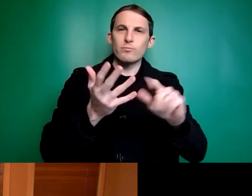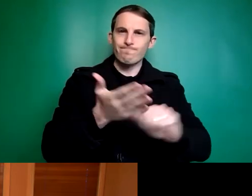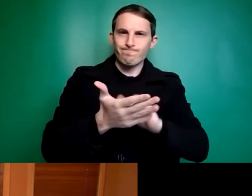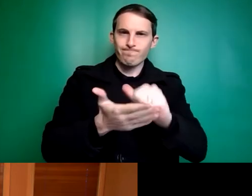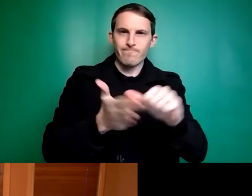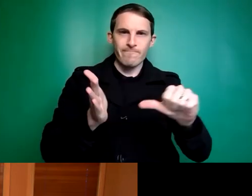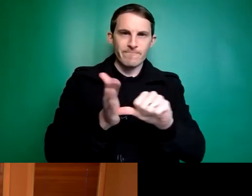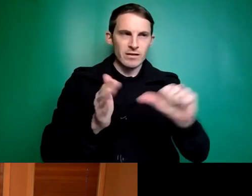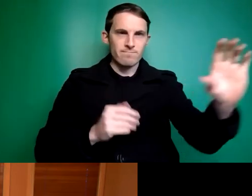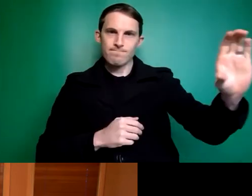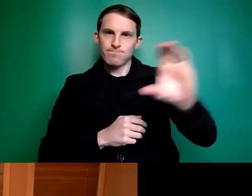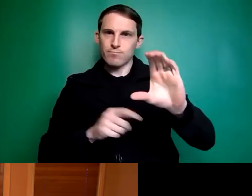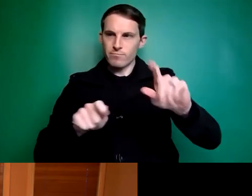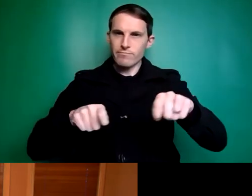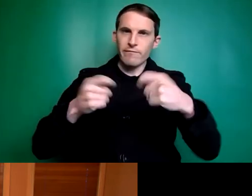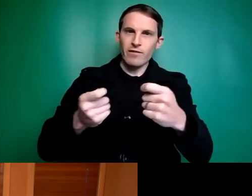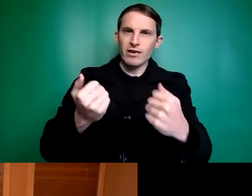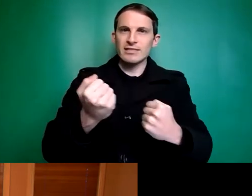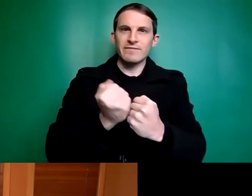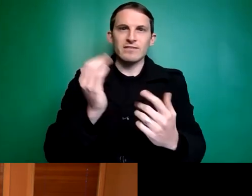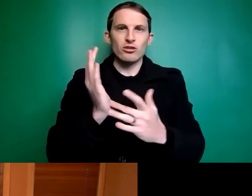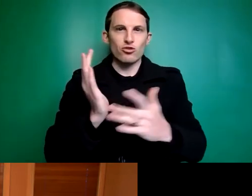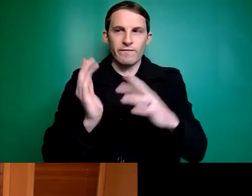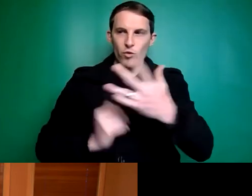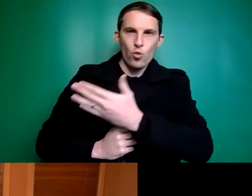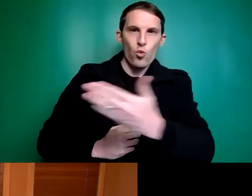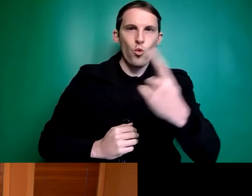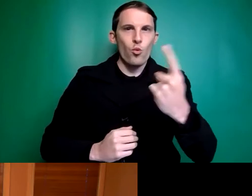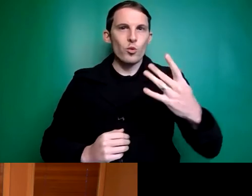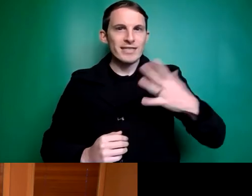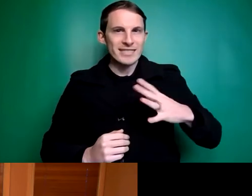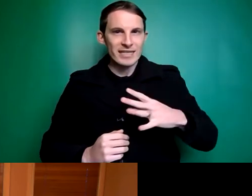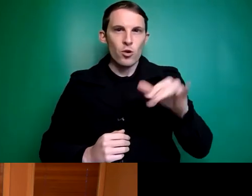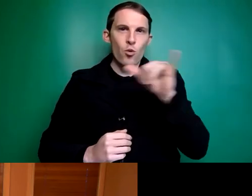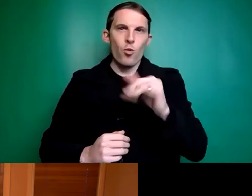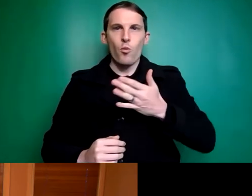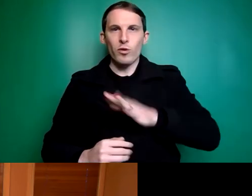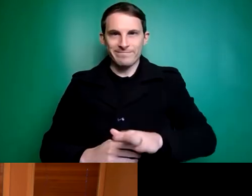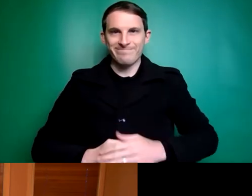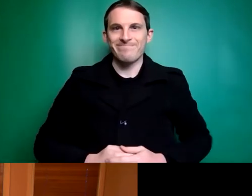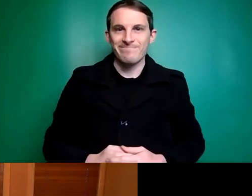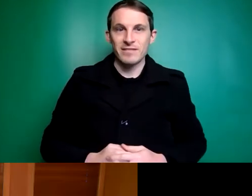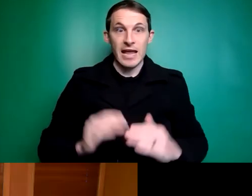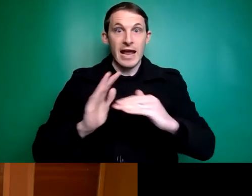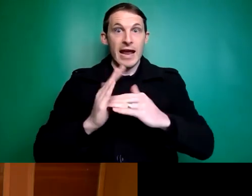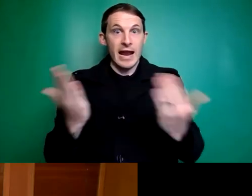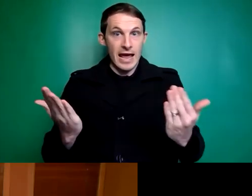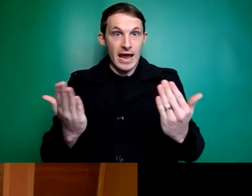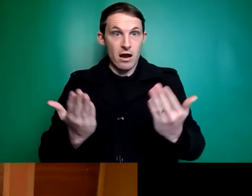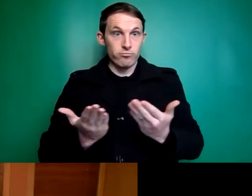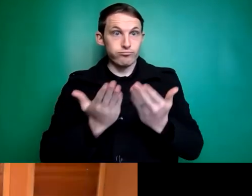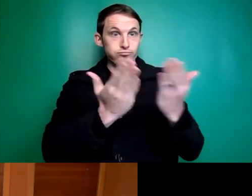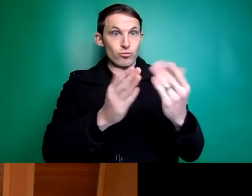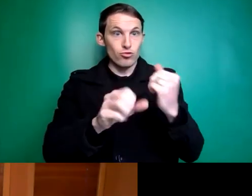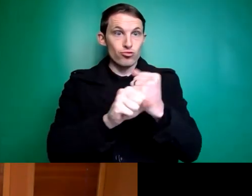assistive technology for all people who need and want it. I'm going to hand over the reins to you now and let you take control of